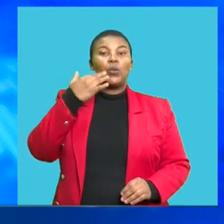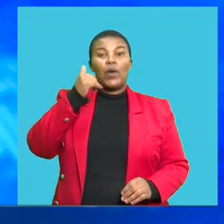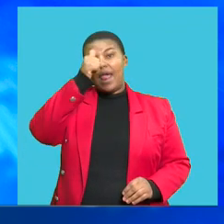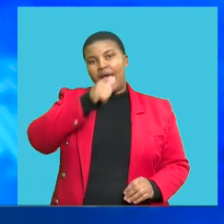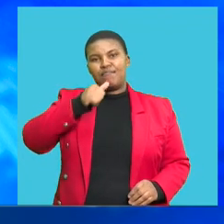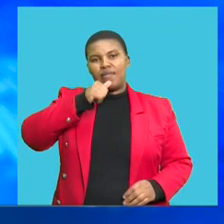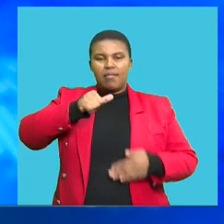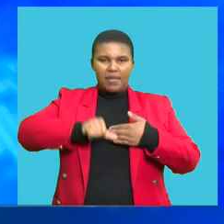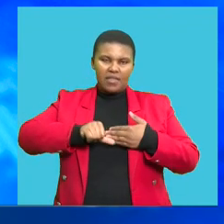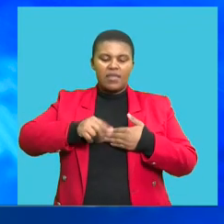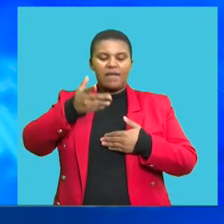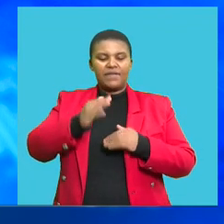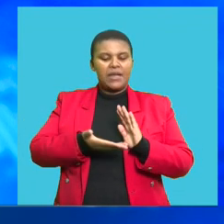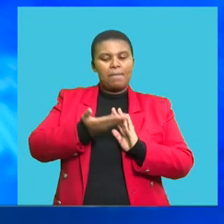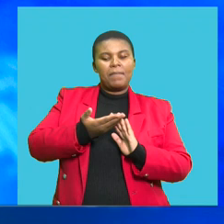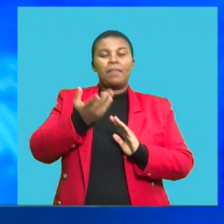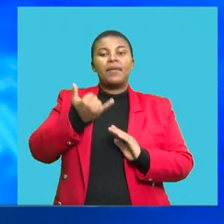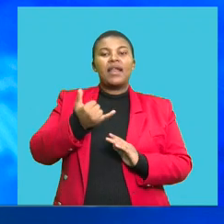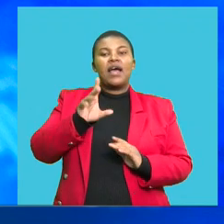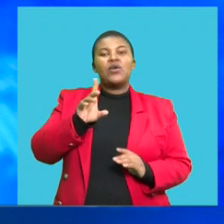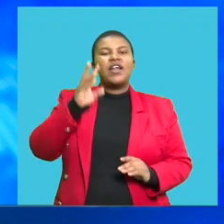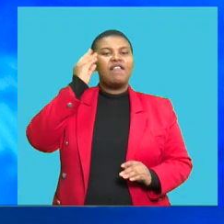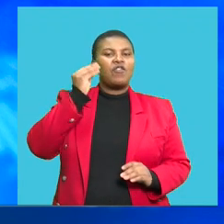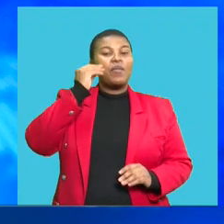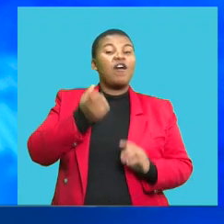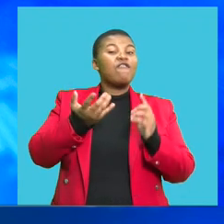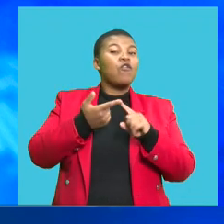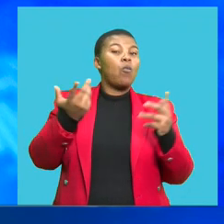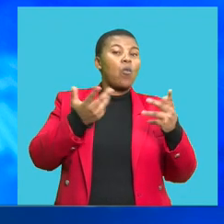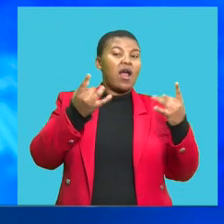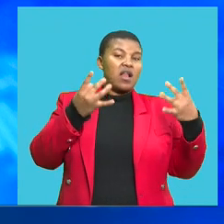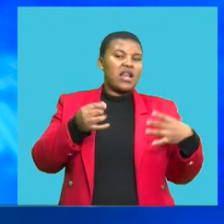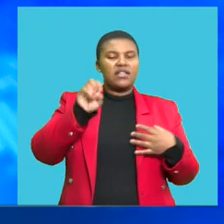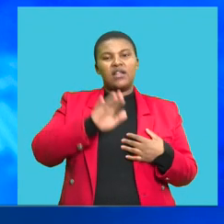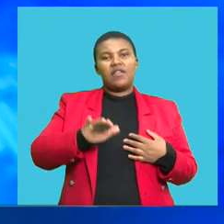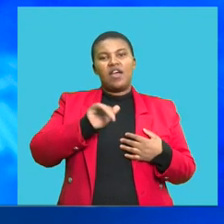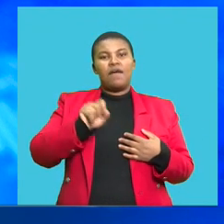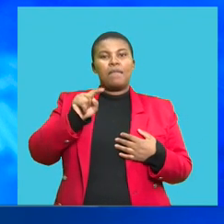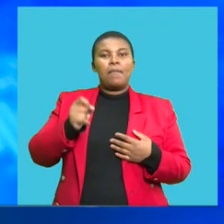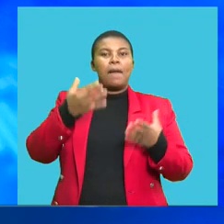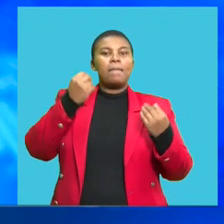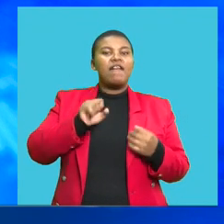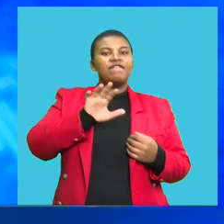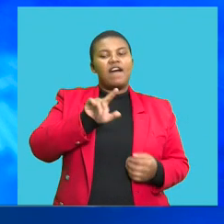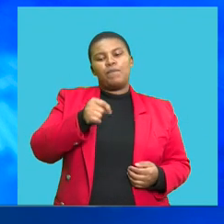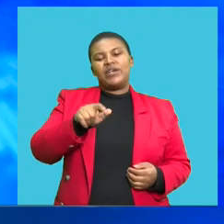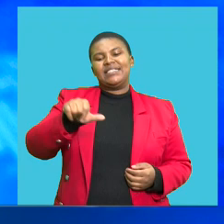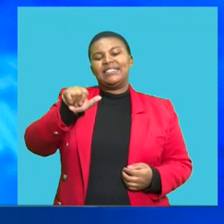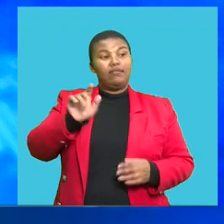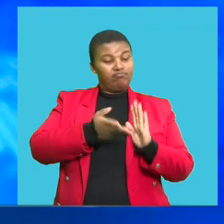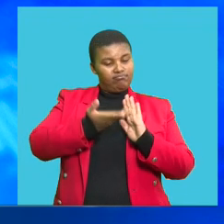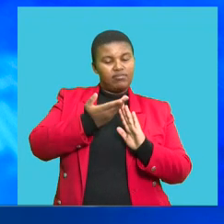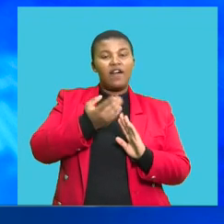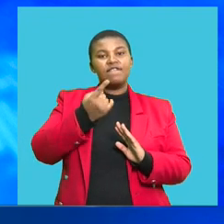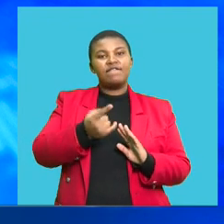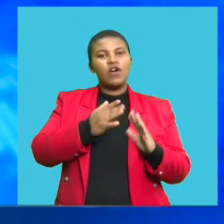consecutive monthly increase according to data from Statistics South Africa. The growth was driven by a 5.6% rise in sales of